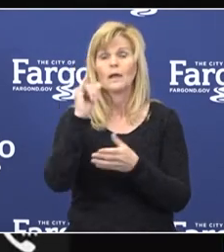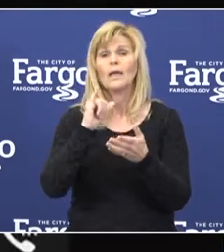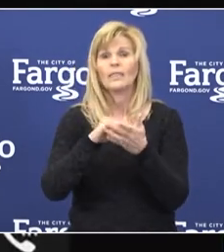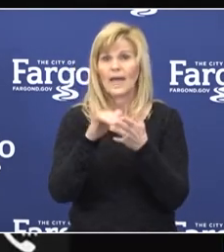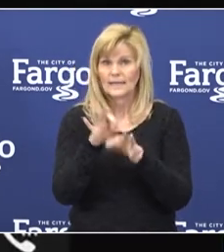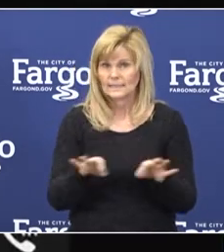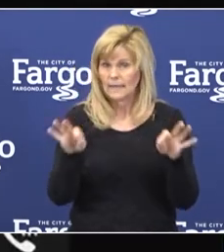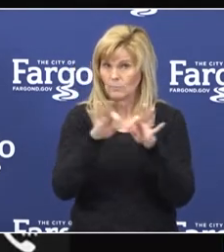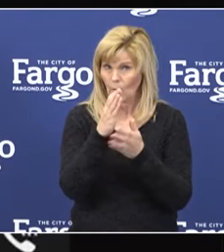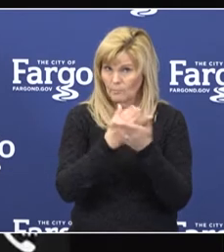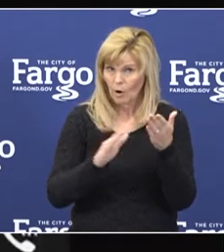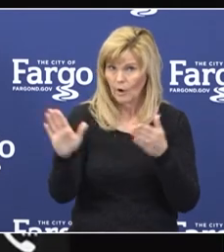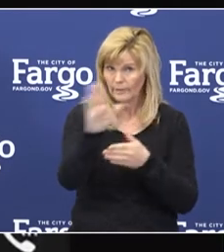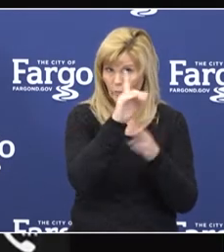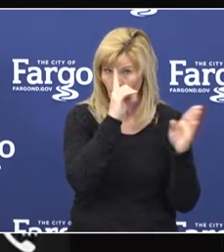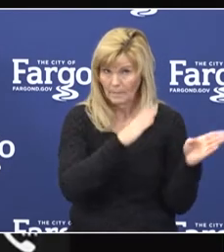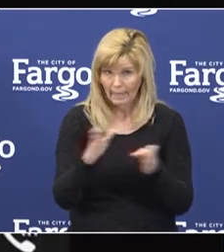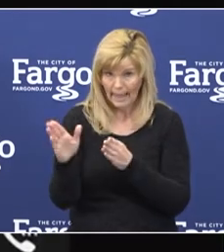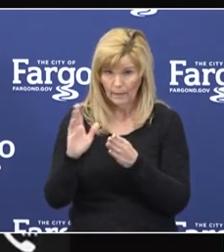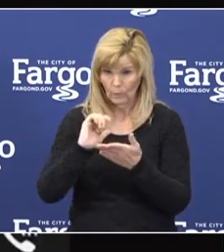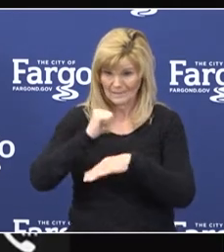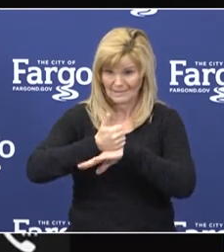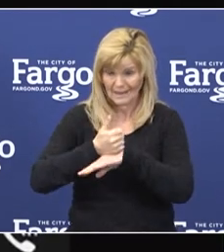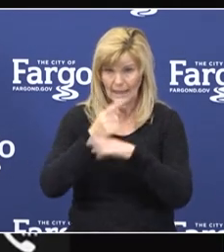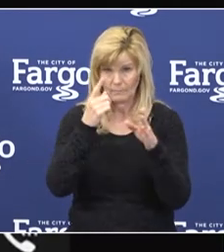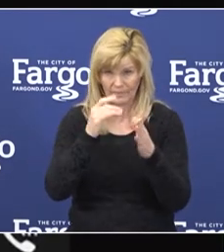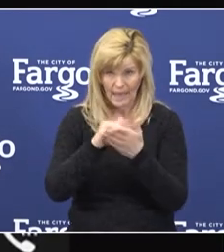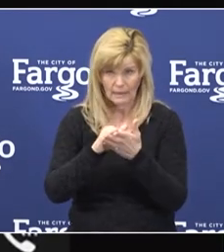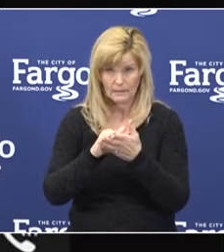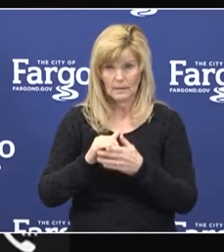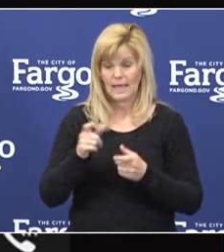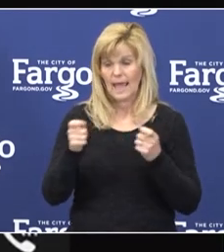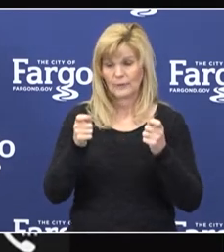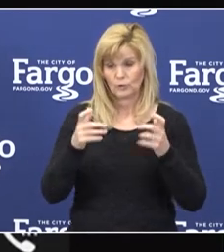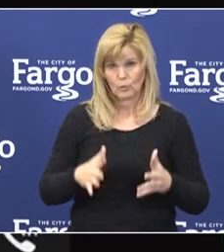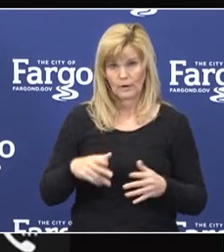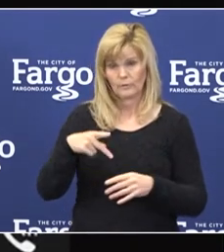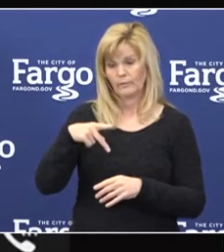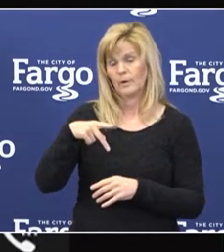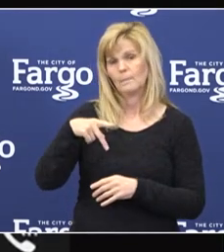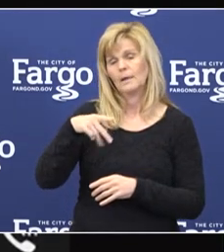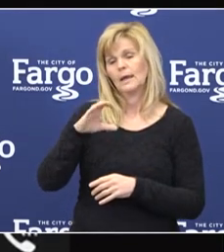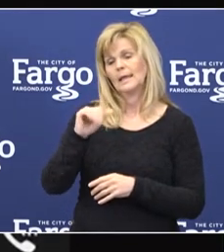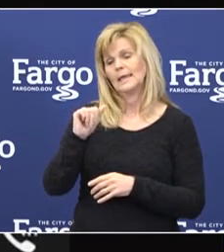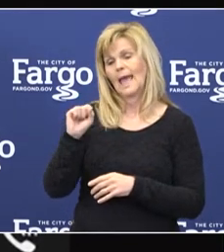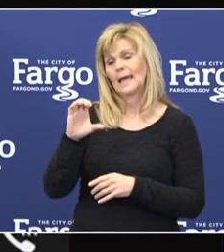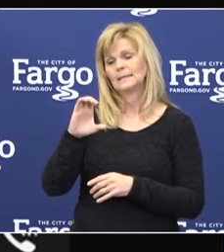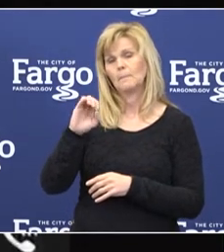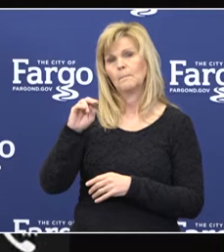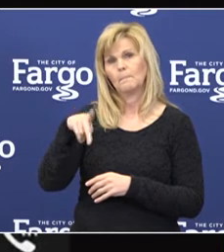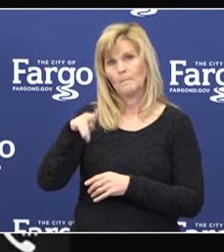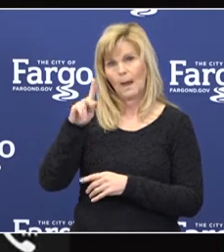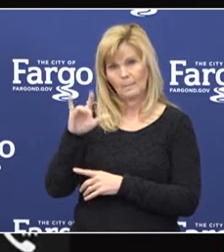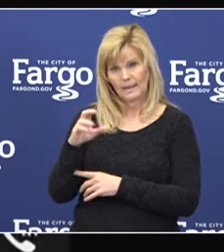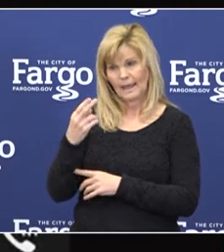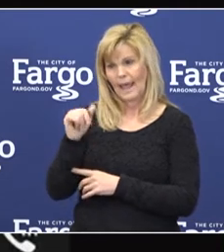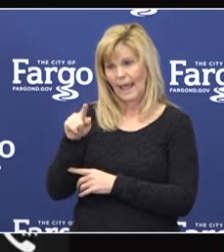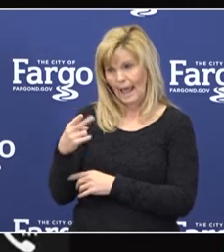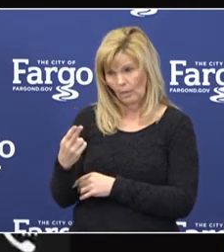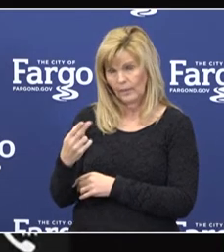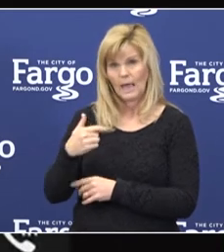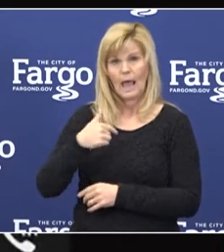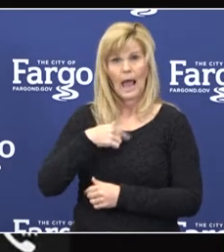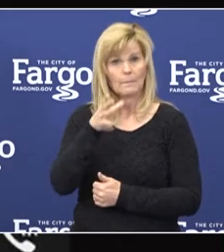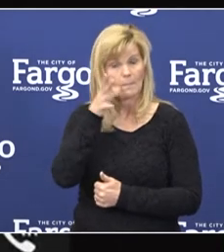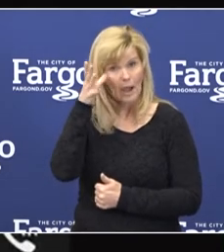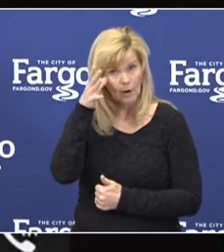every step of your plan. As the director of Fargo Cass Public Health, as a member of our community, as a parent